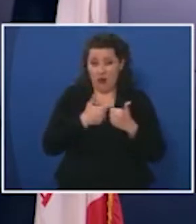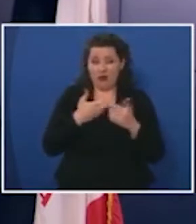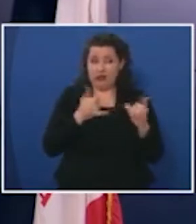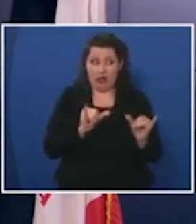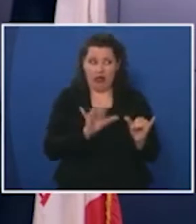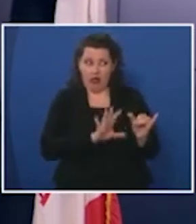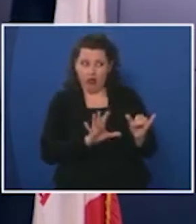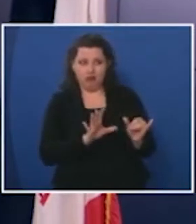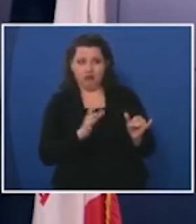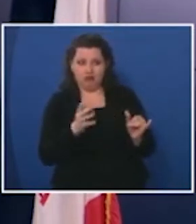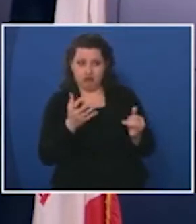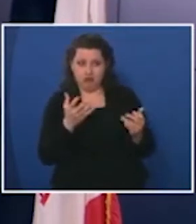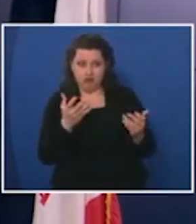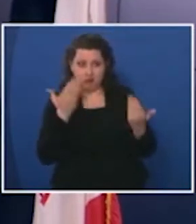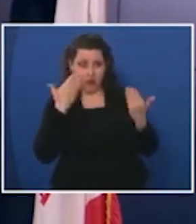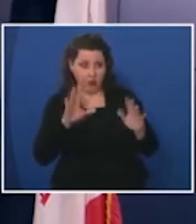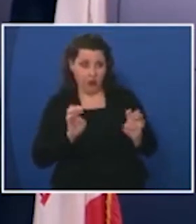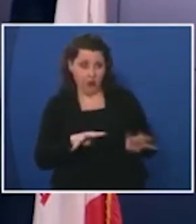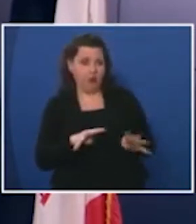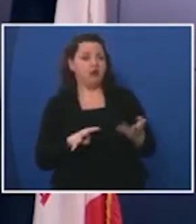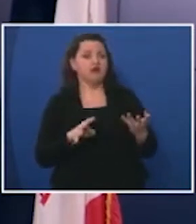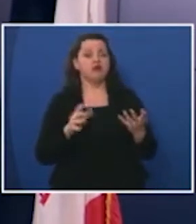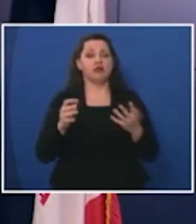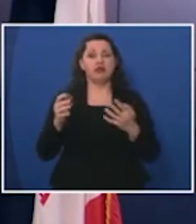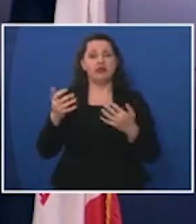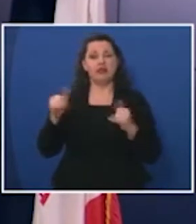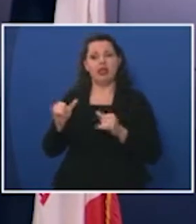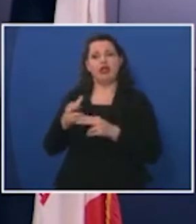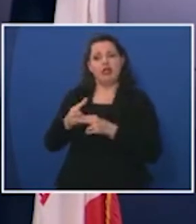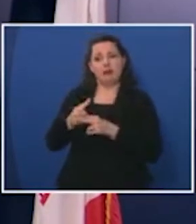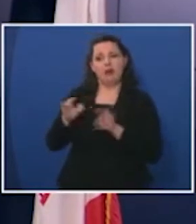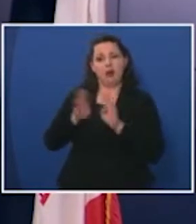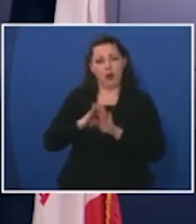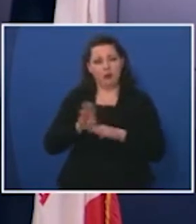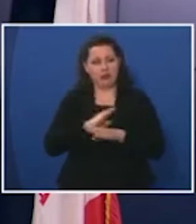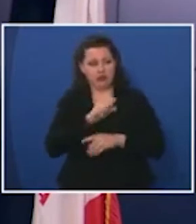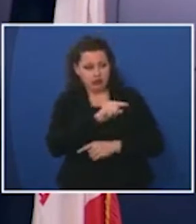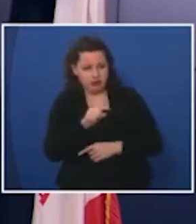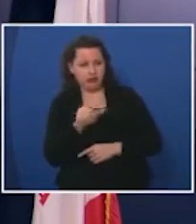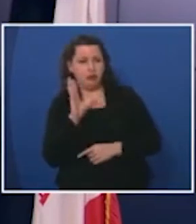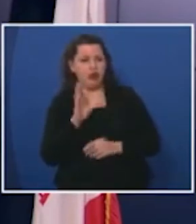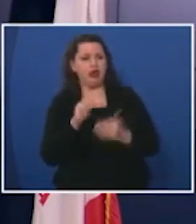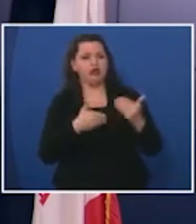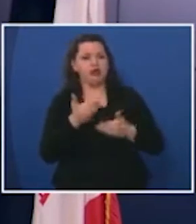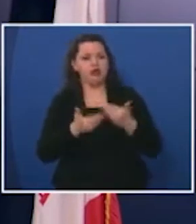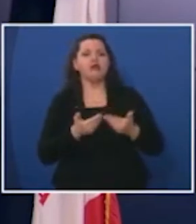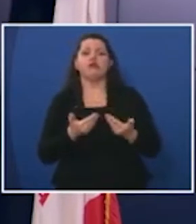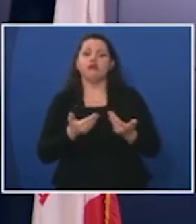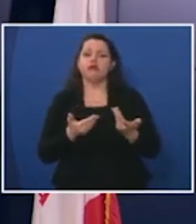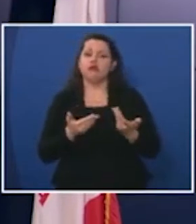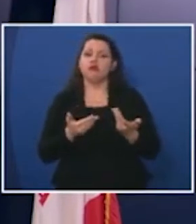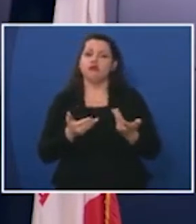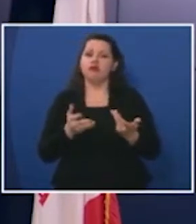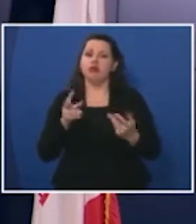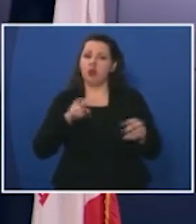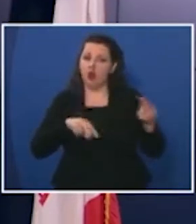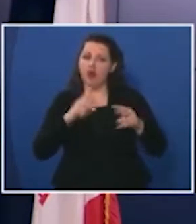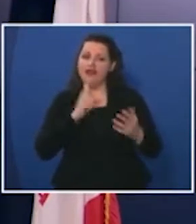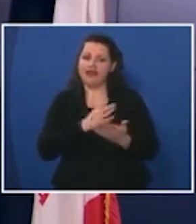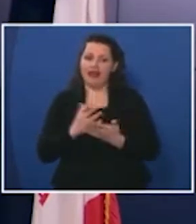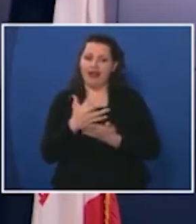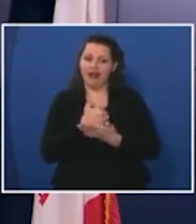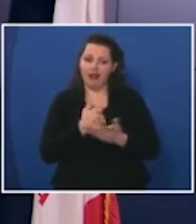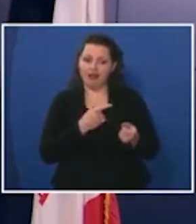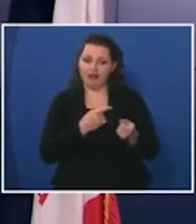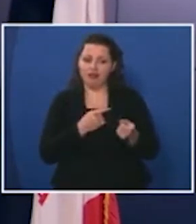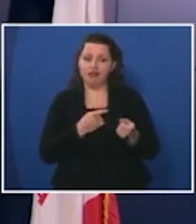businesses that temporarily are closed and when it's the right time we'll start to open some of those back up again in a